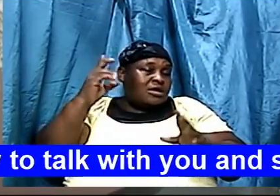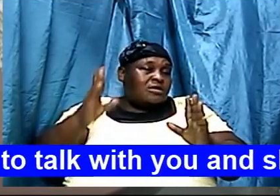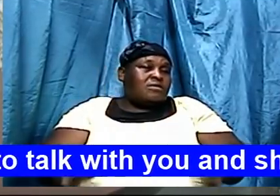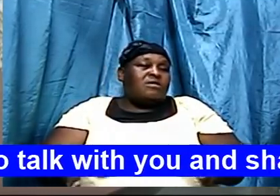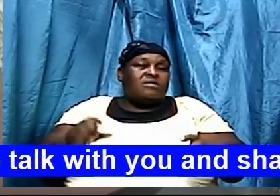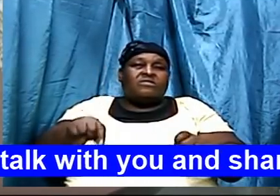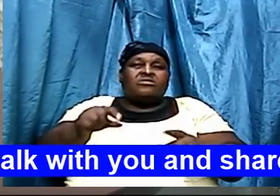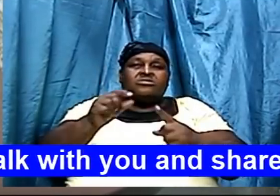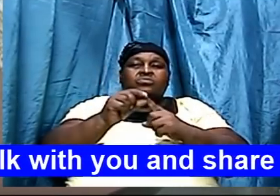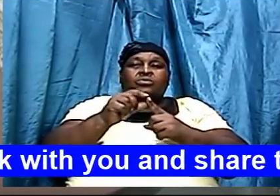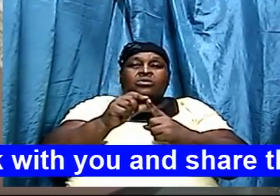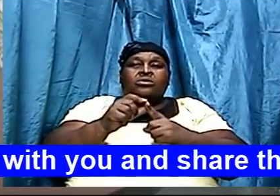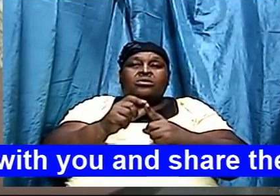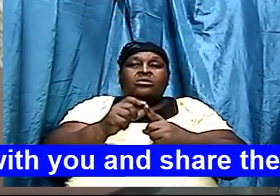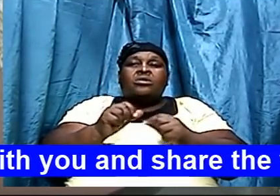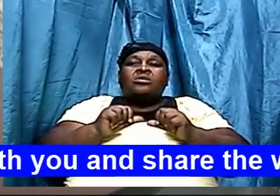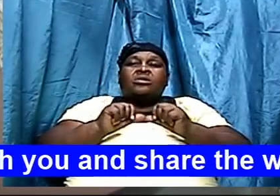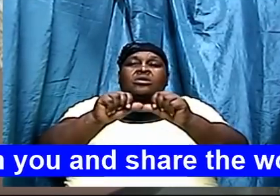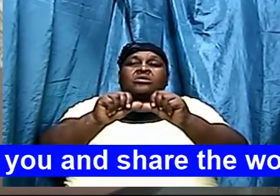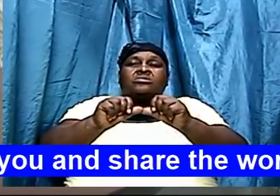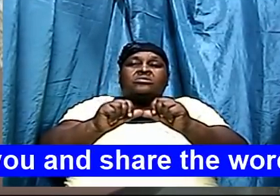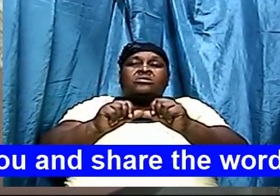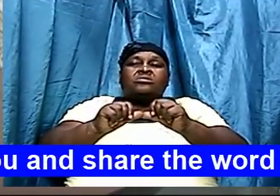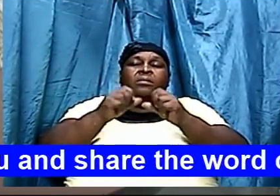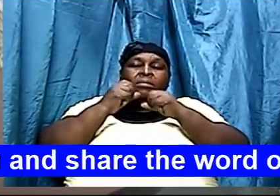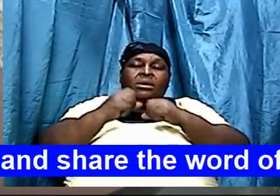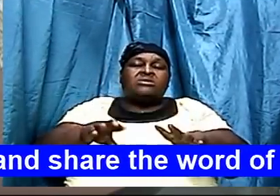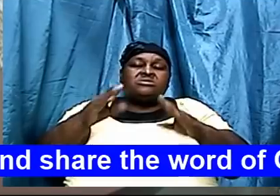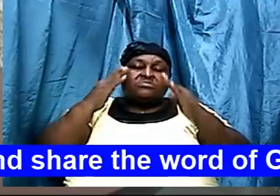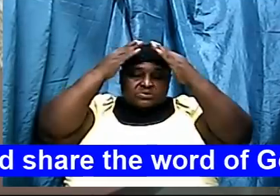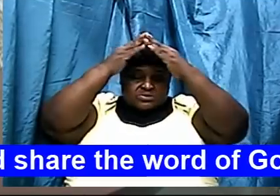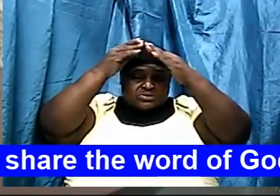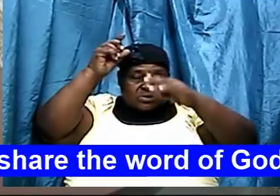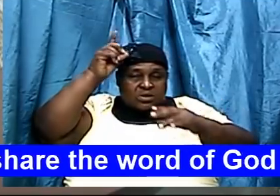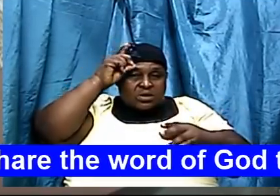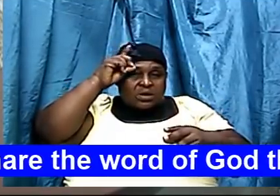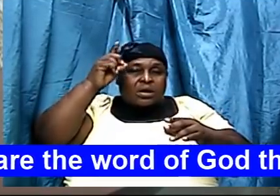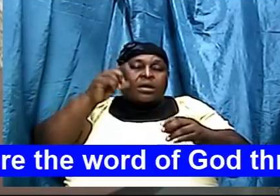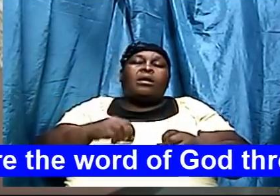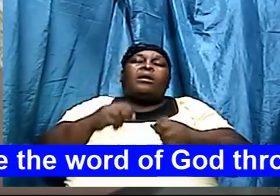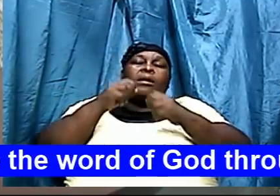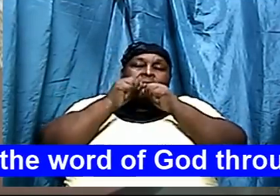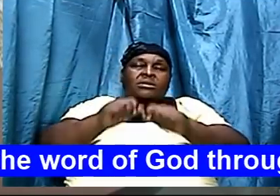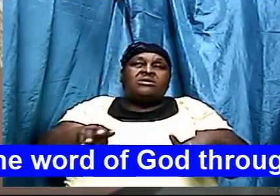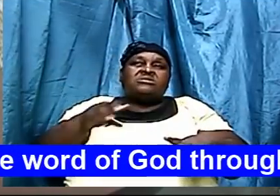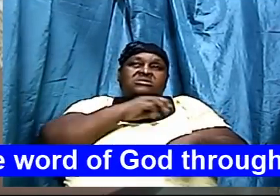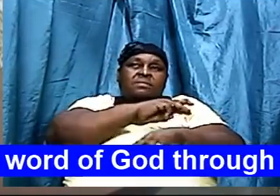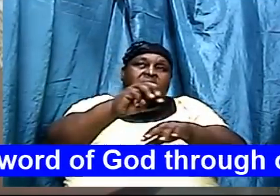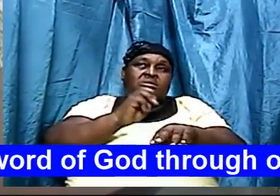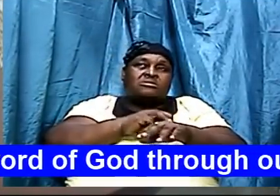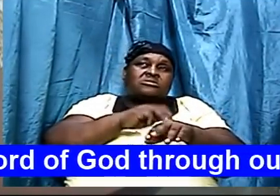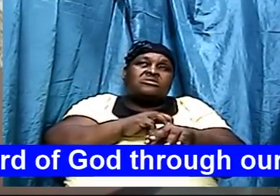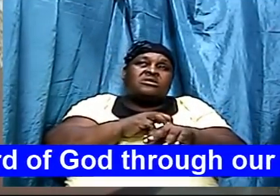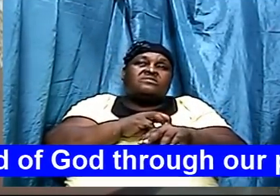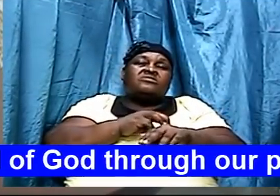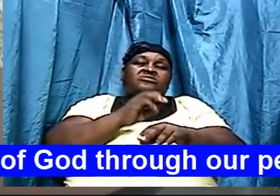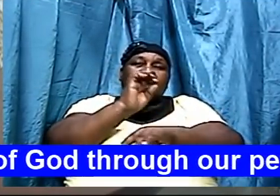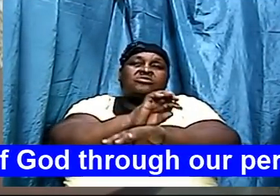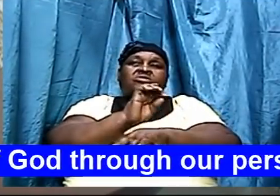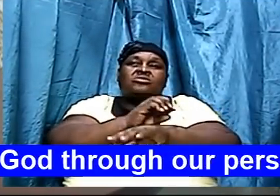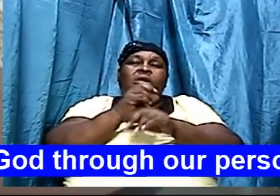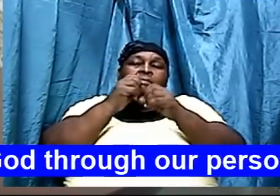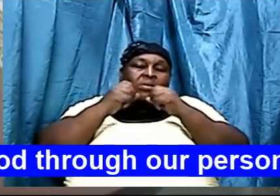continue to bless Bishop daily continue to bless the ministers at faith apostolic ministry continue to